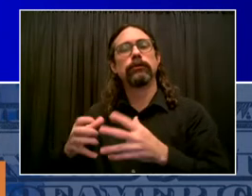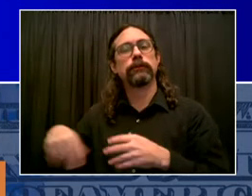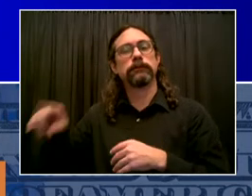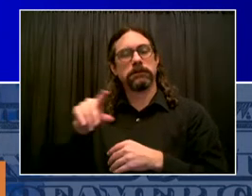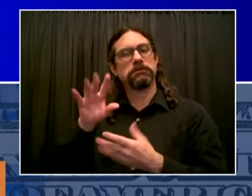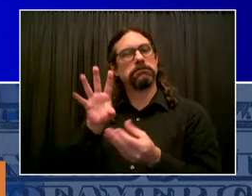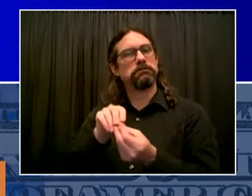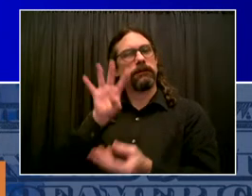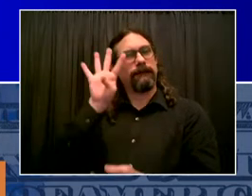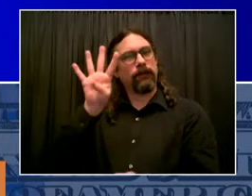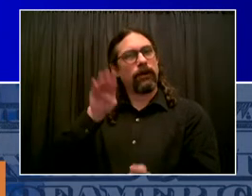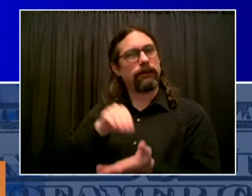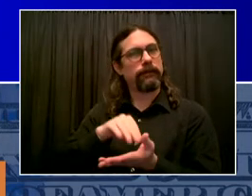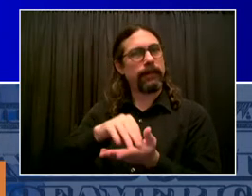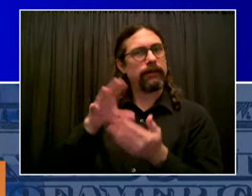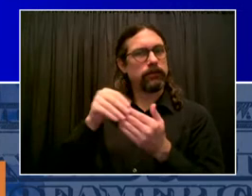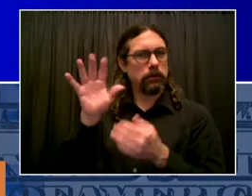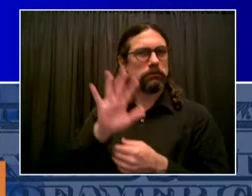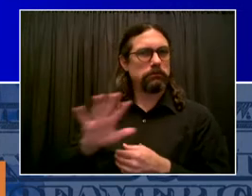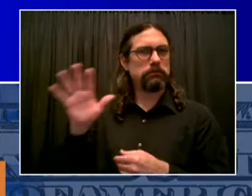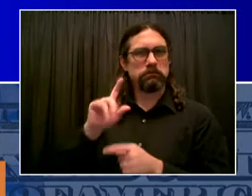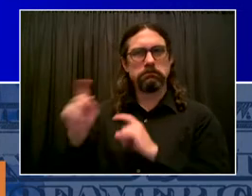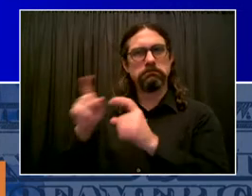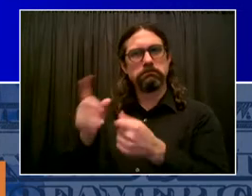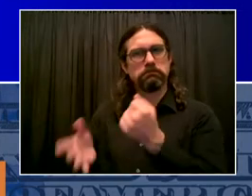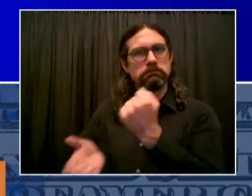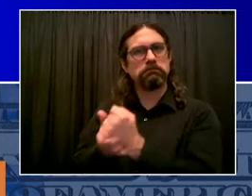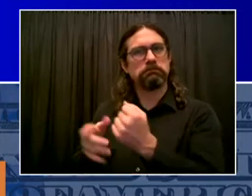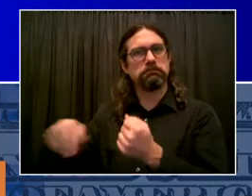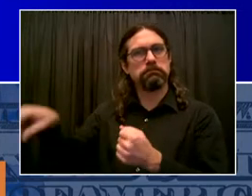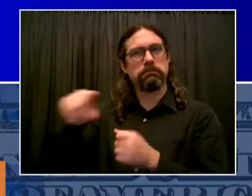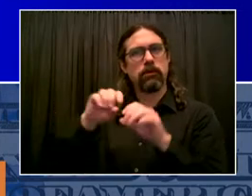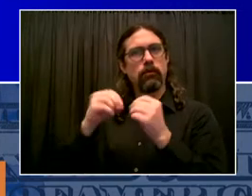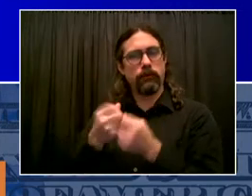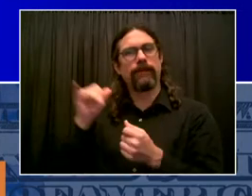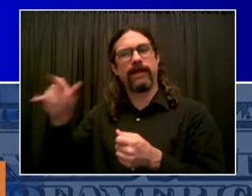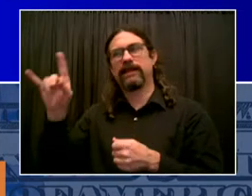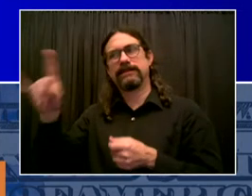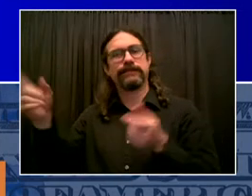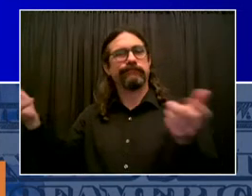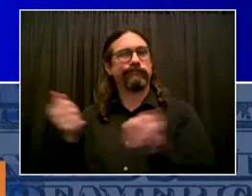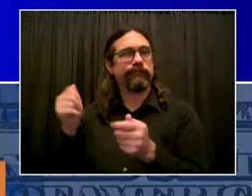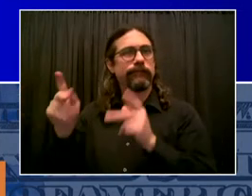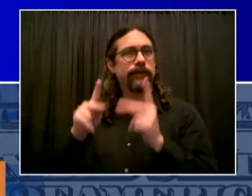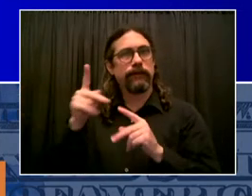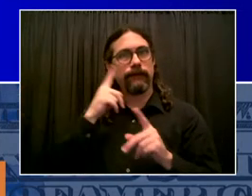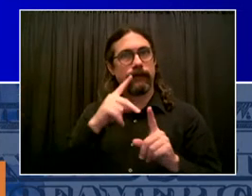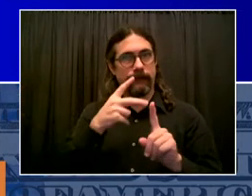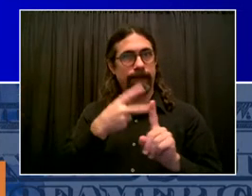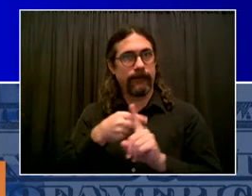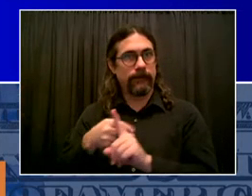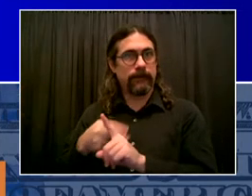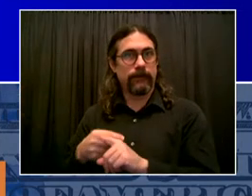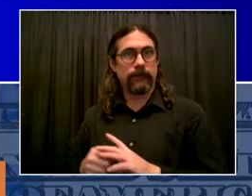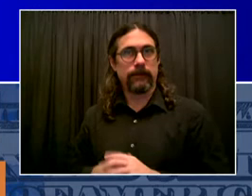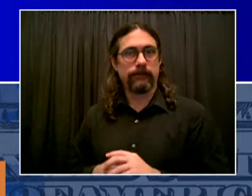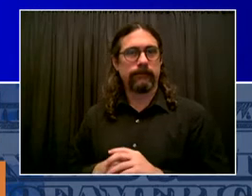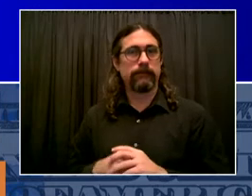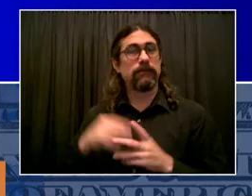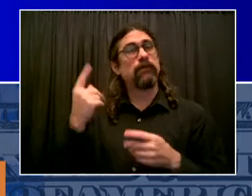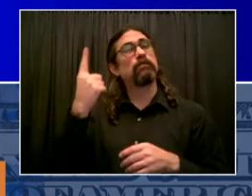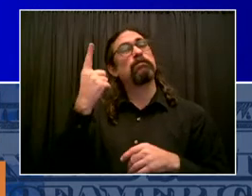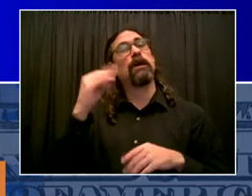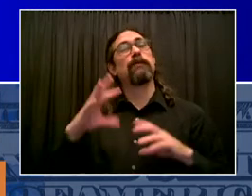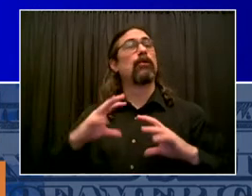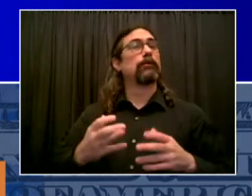one of the places that's really impressive is in the world of PTAs. We have a bunch of PTAs participating. And they